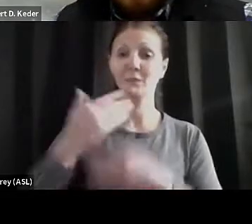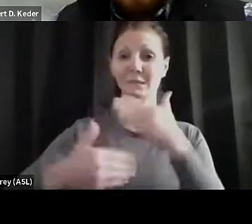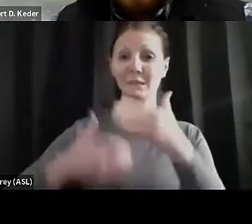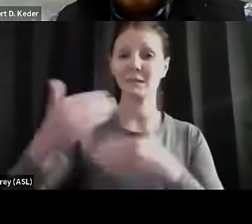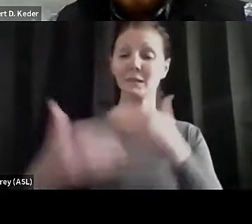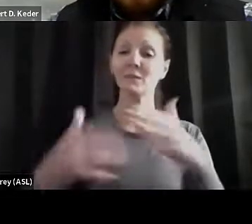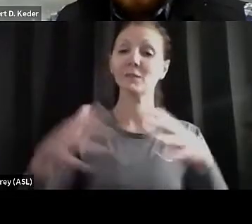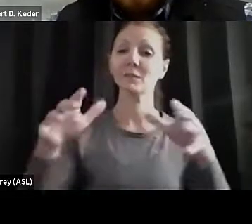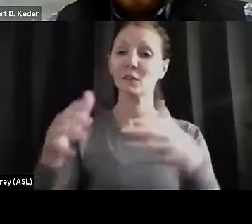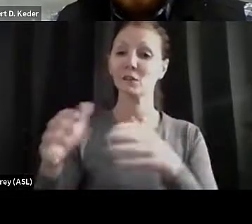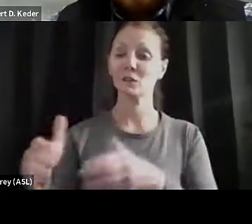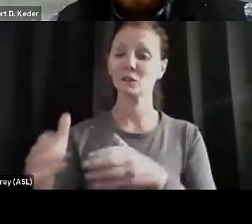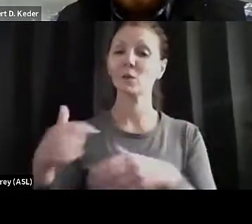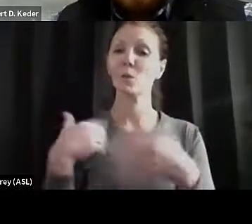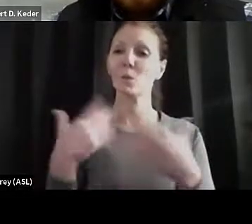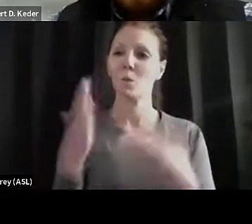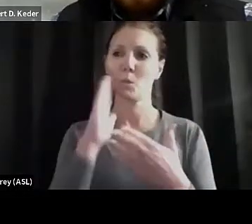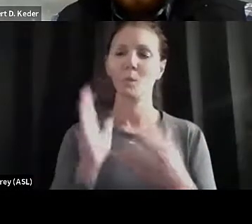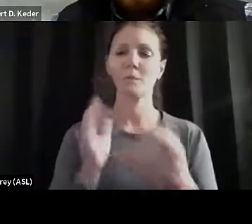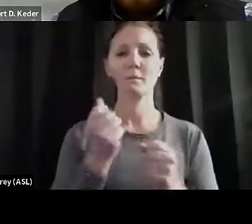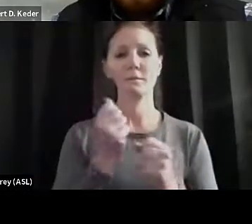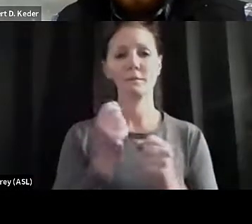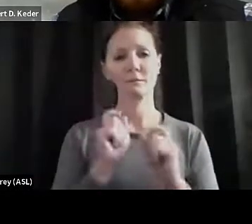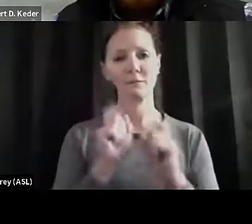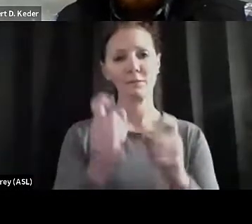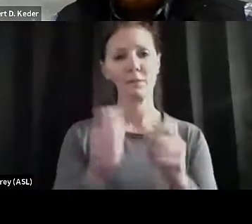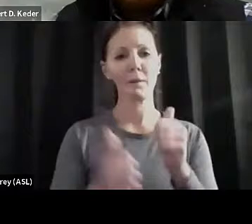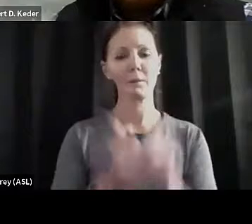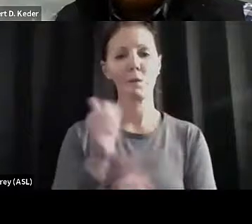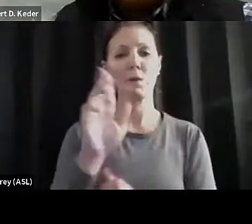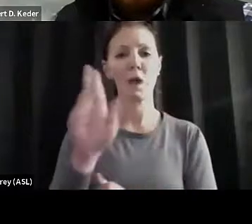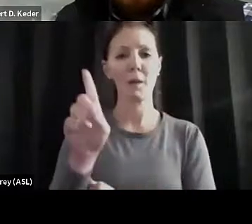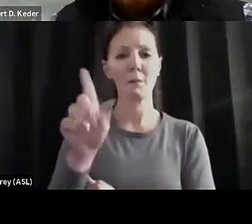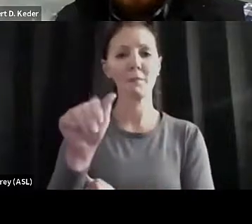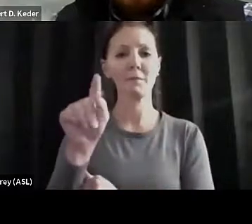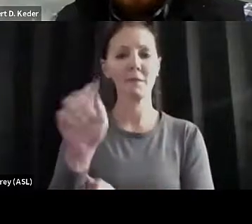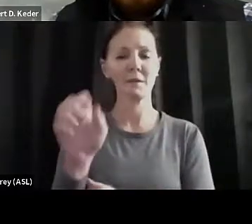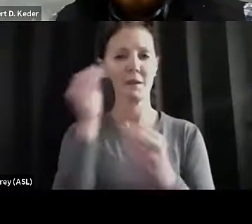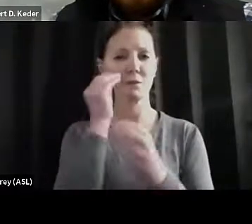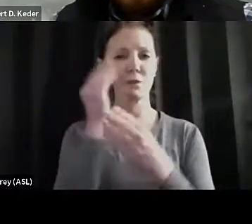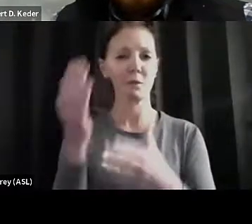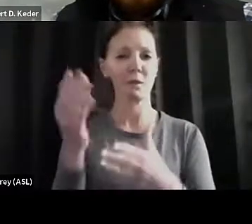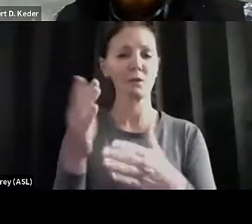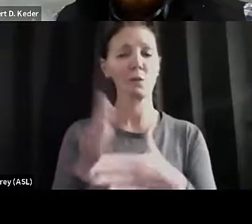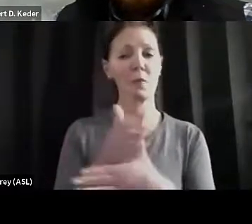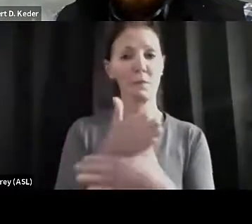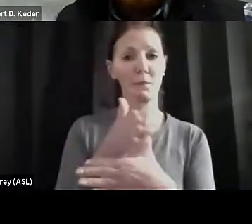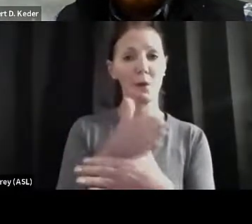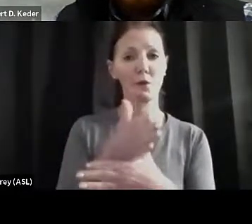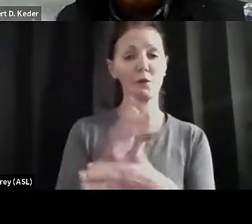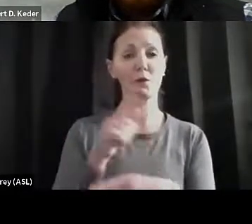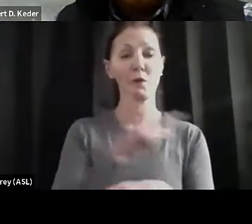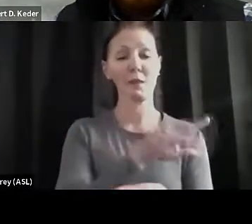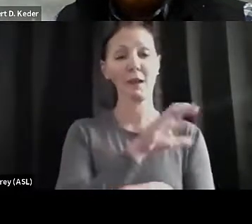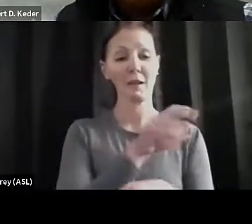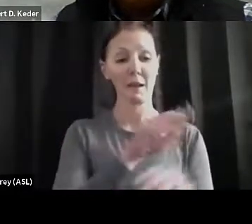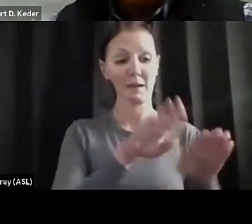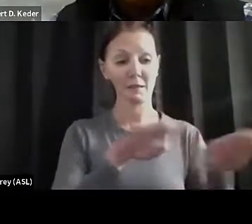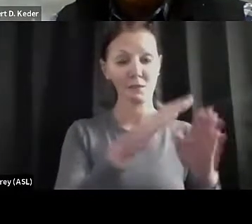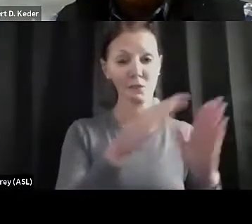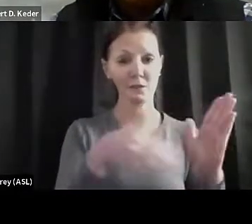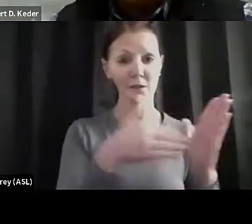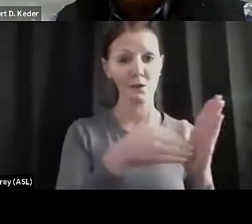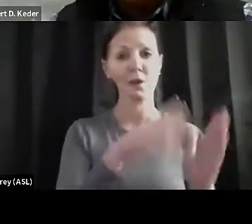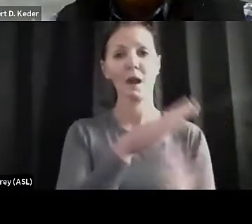the most updated information with our partners at the State Department of Education and the Connecticut Medical Center as well to make